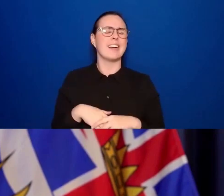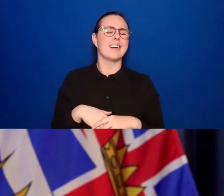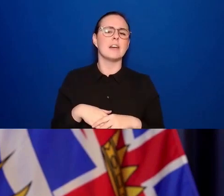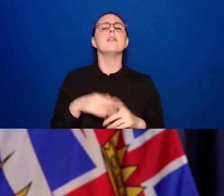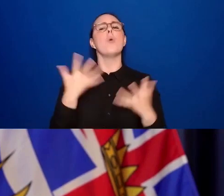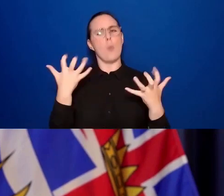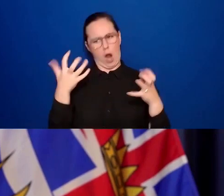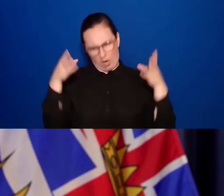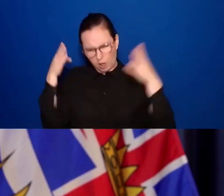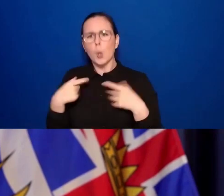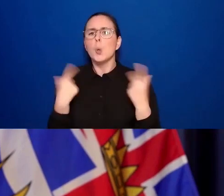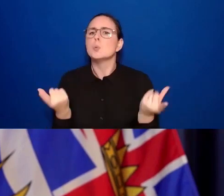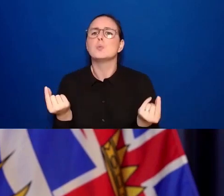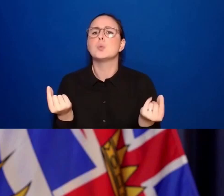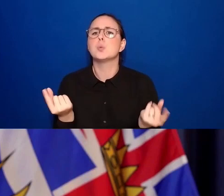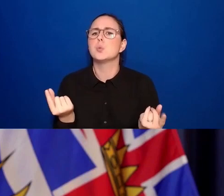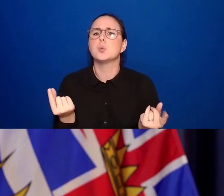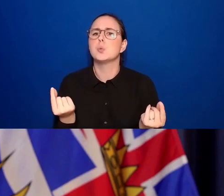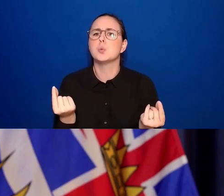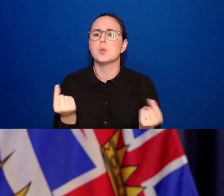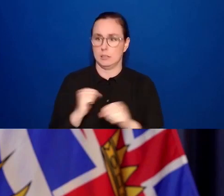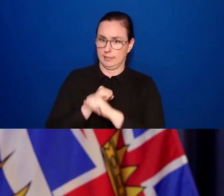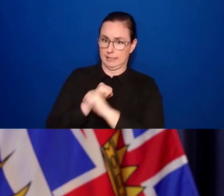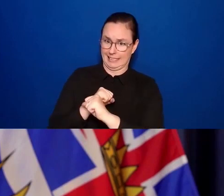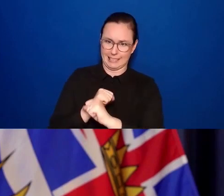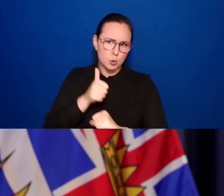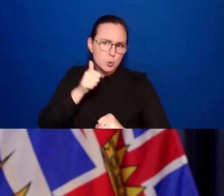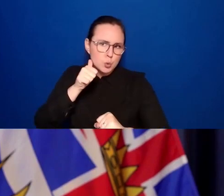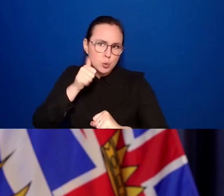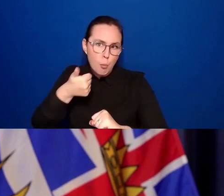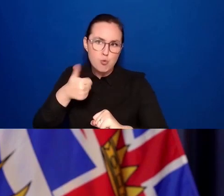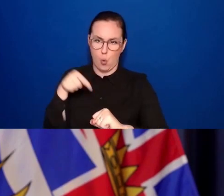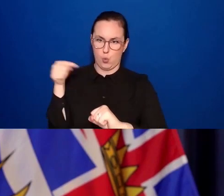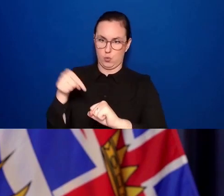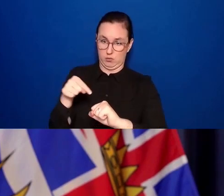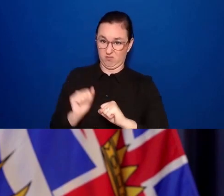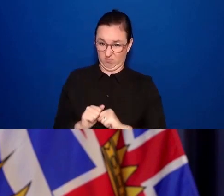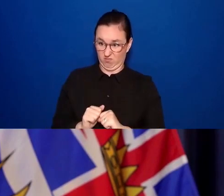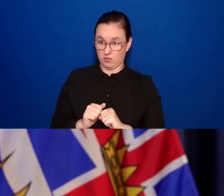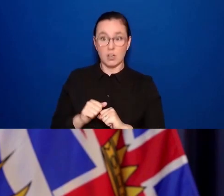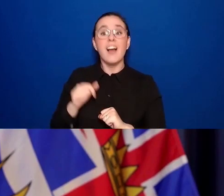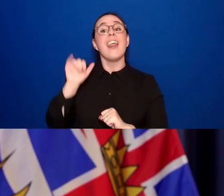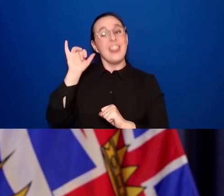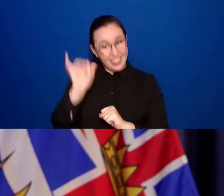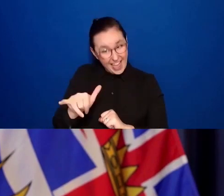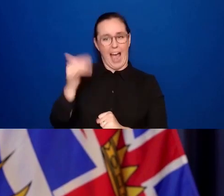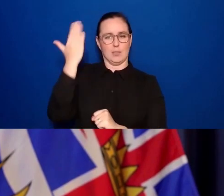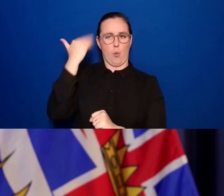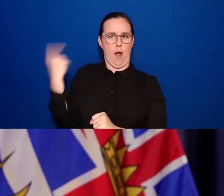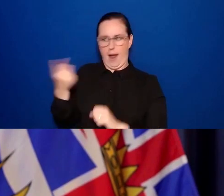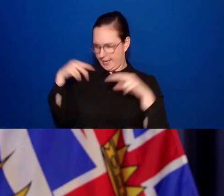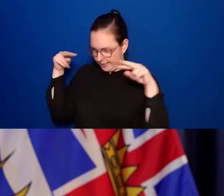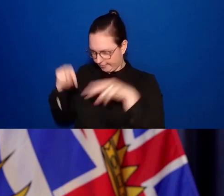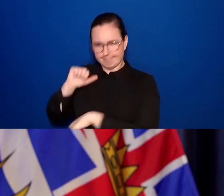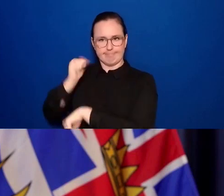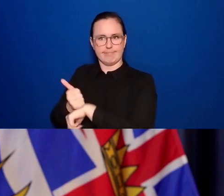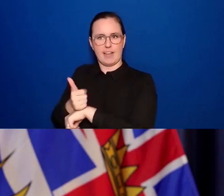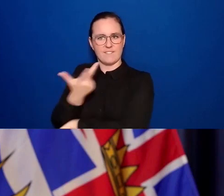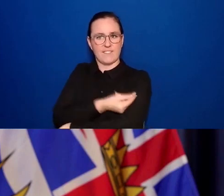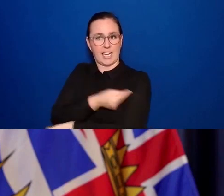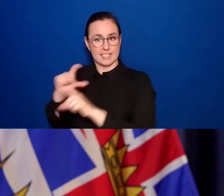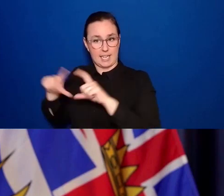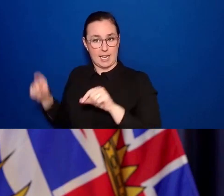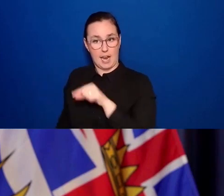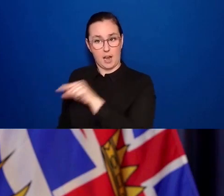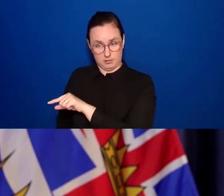prepare for tomorrow. And that's why we brought forward the immunization card, the vaccine card, so that we can continue to keep the economy going. We can